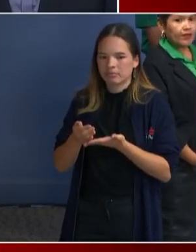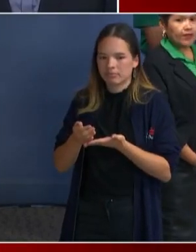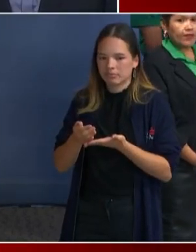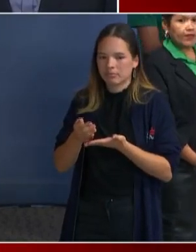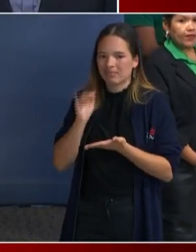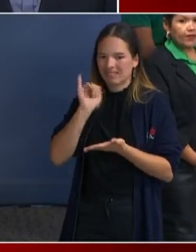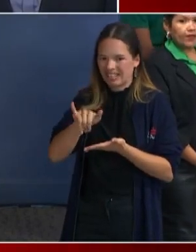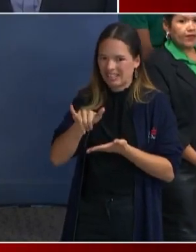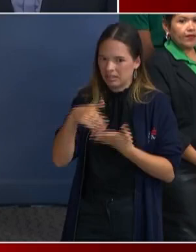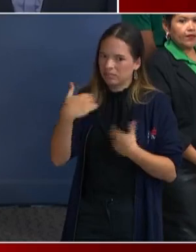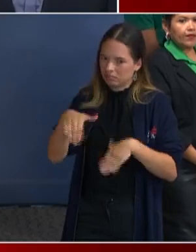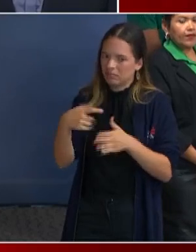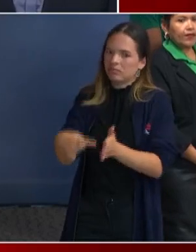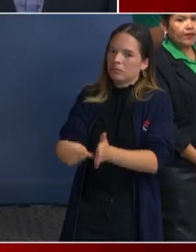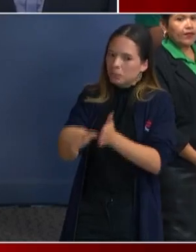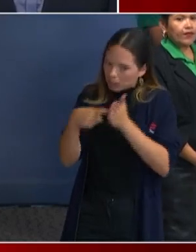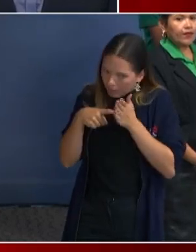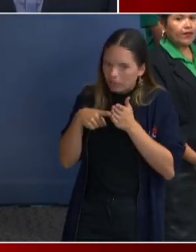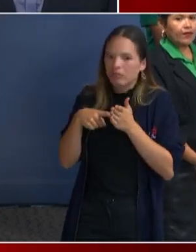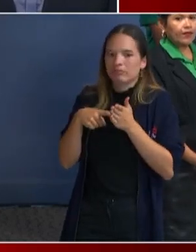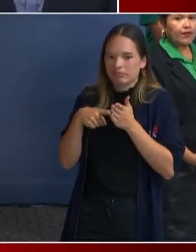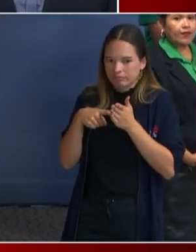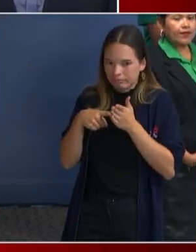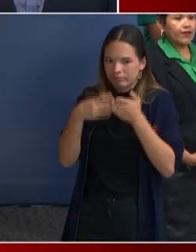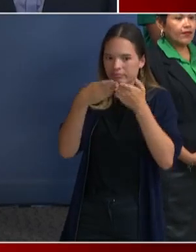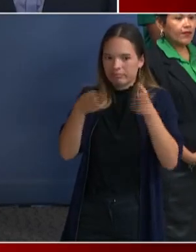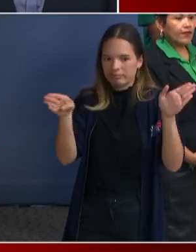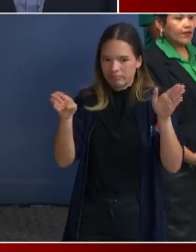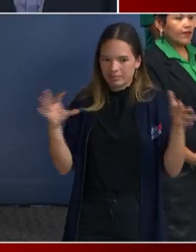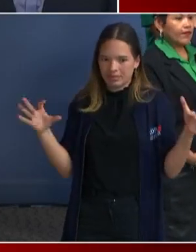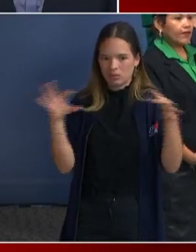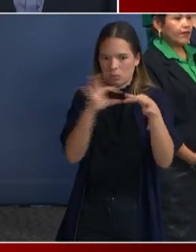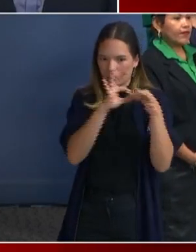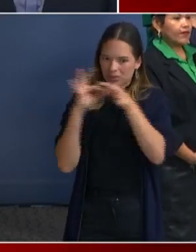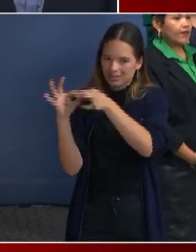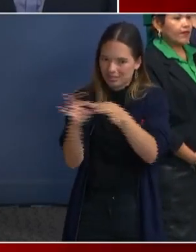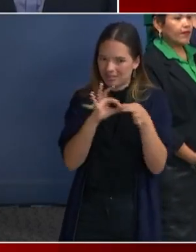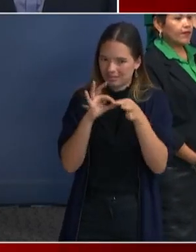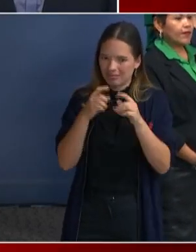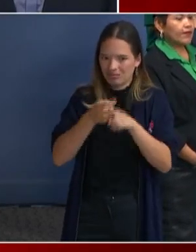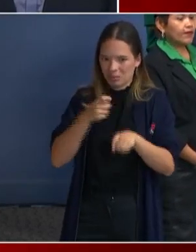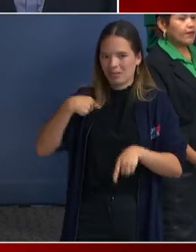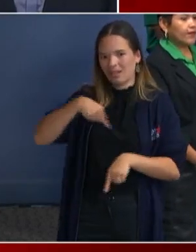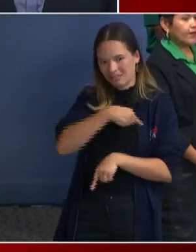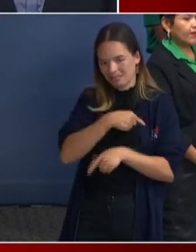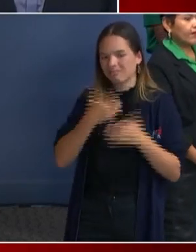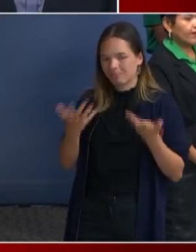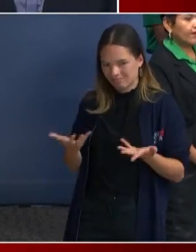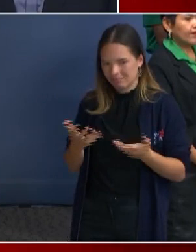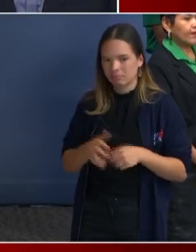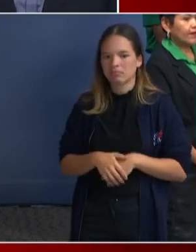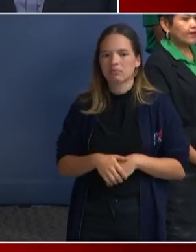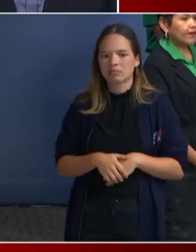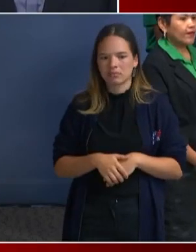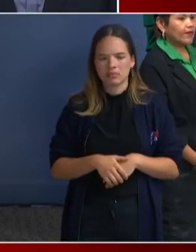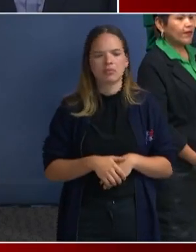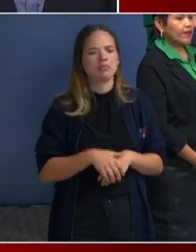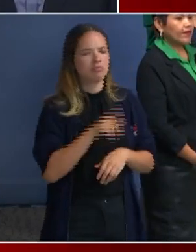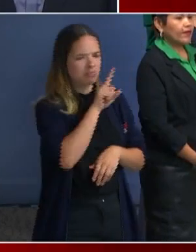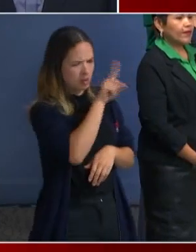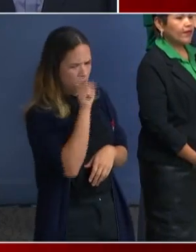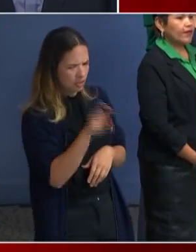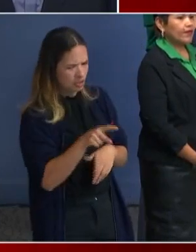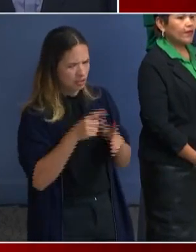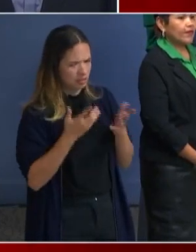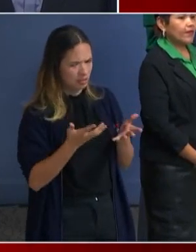a, a broader coordination from us. And then in, reverse to that or, or previous question, how does taking this action